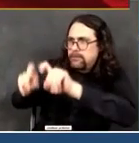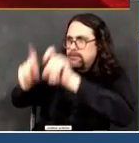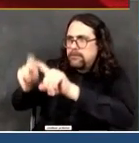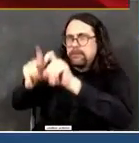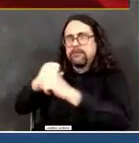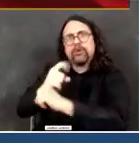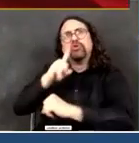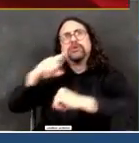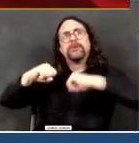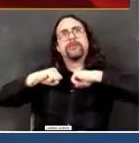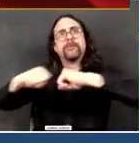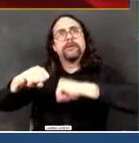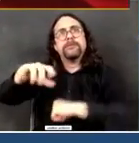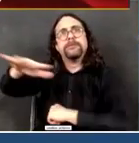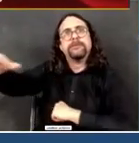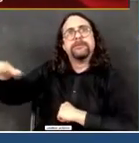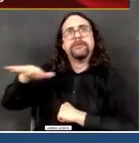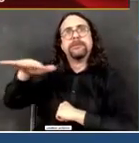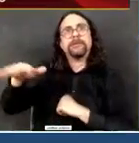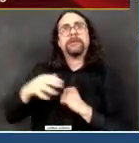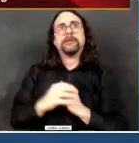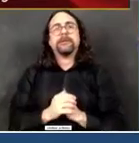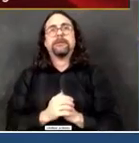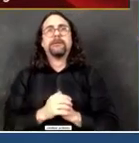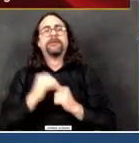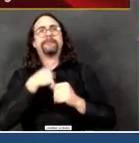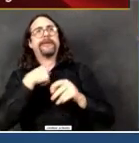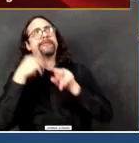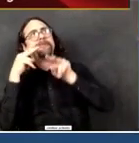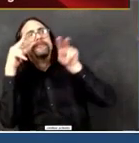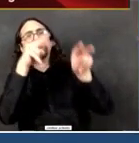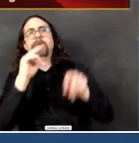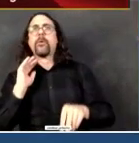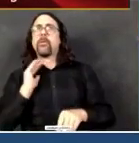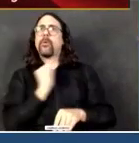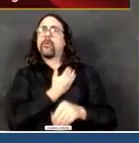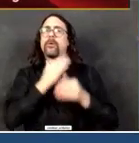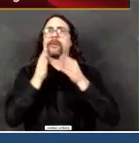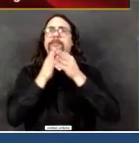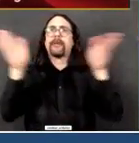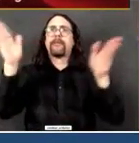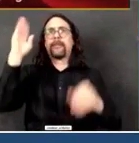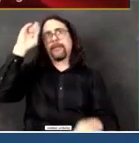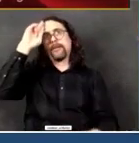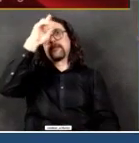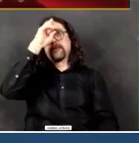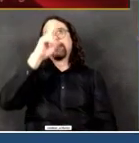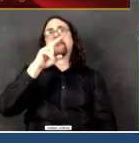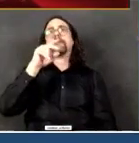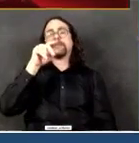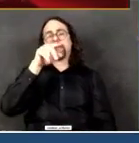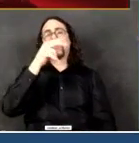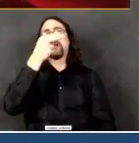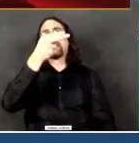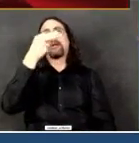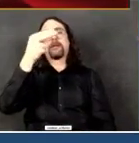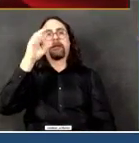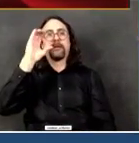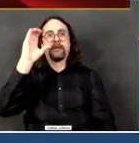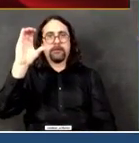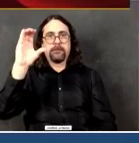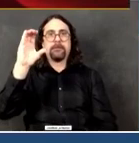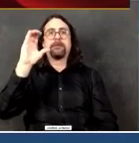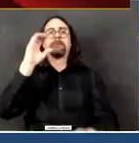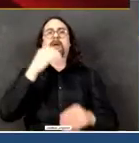In East New York, in Brooklyn, in Morrisania, in the Bronx. Harlem, course, in Manhattan, Jamaica, in Queens, and the